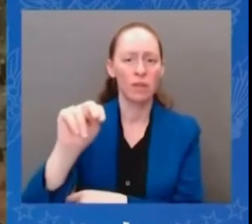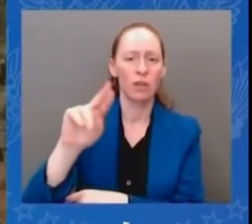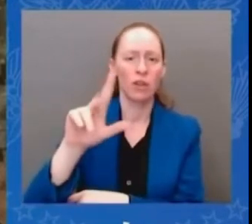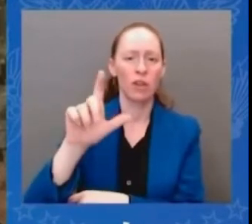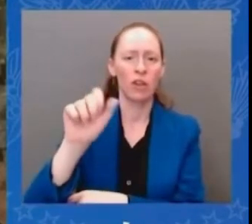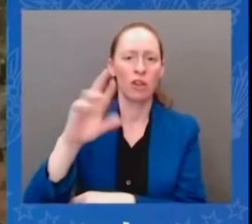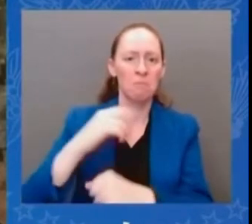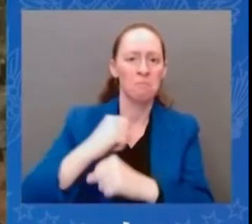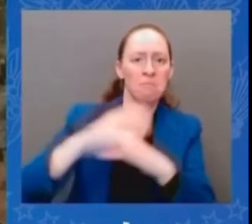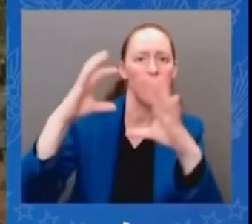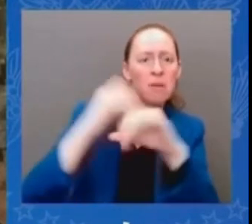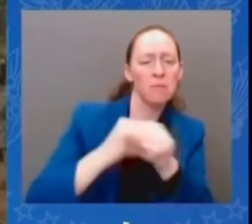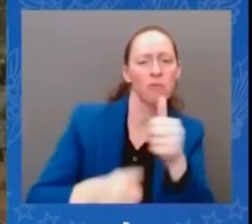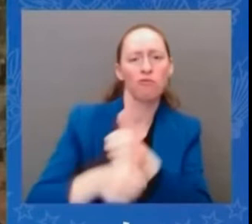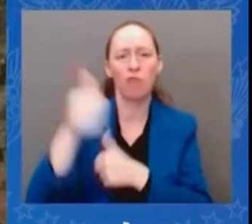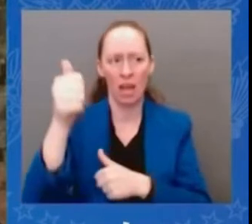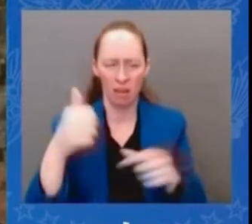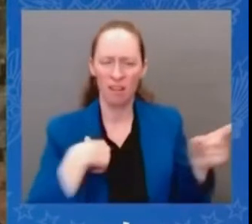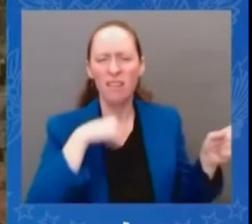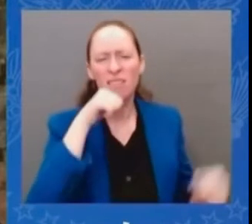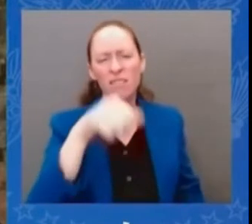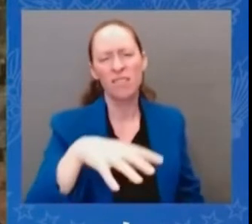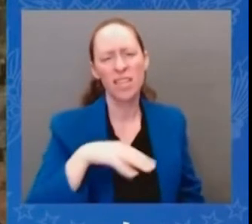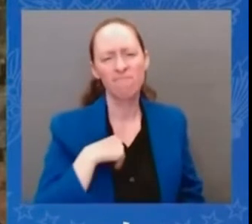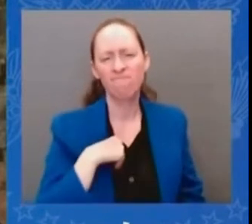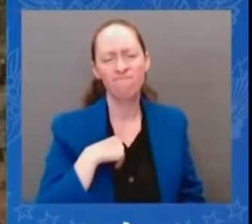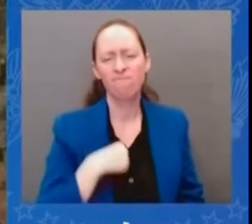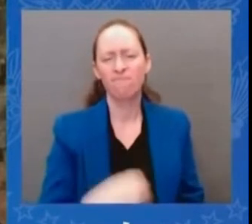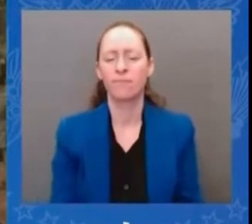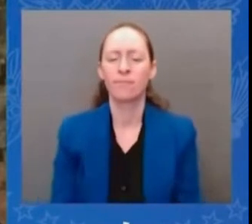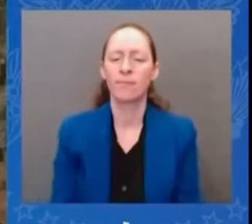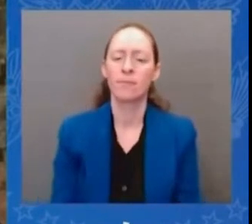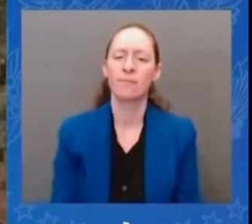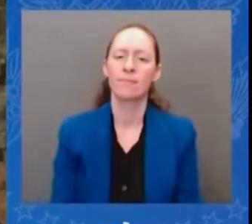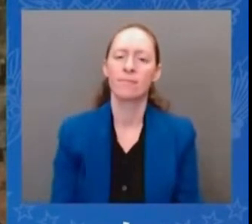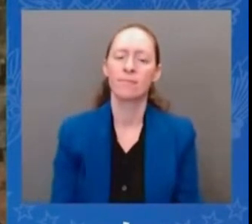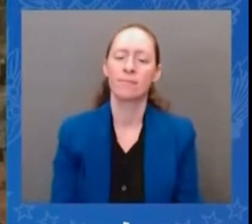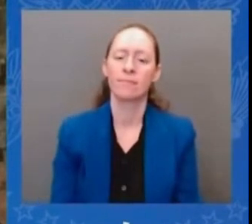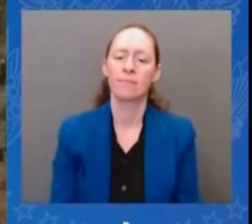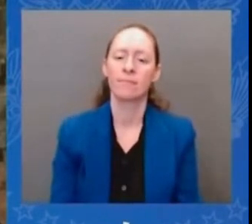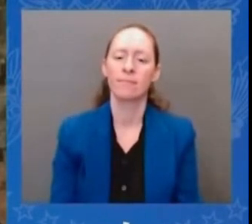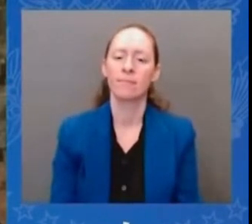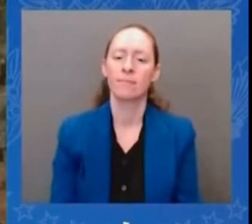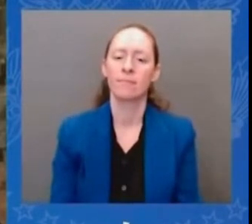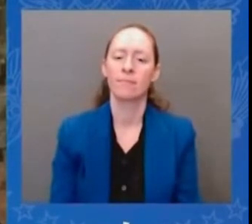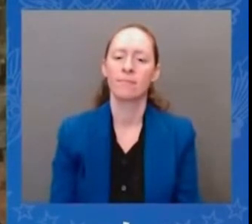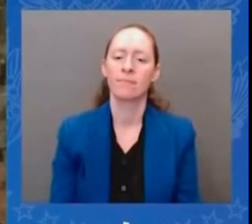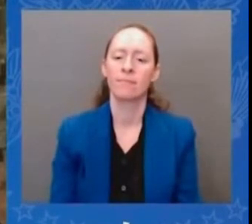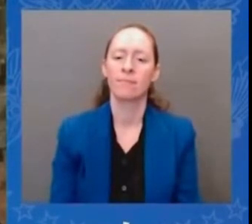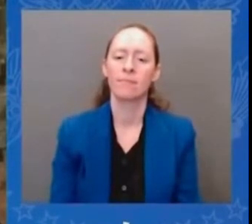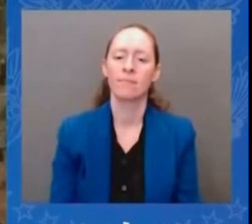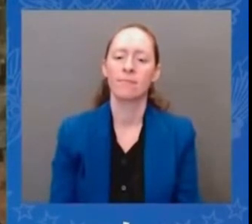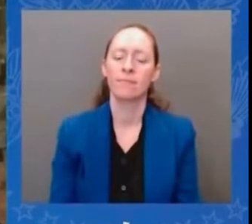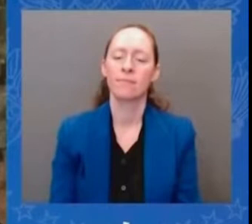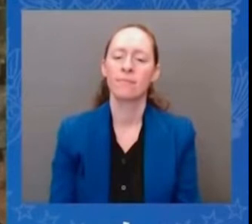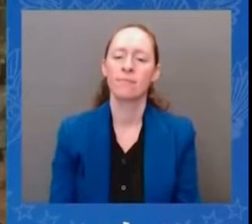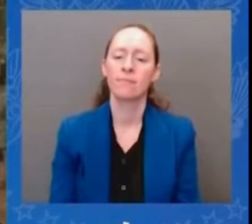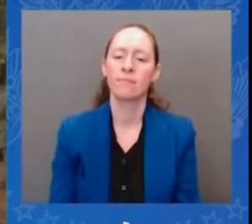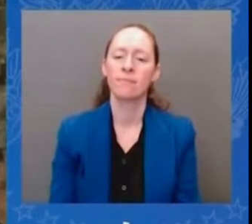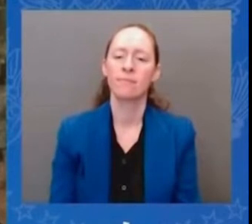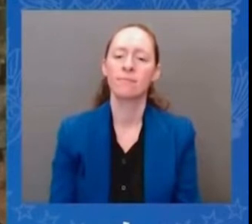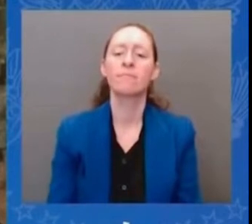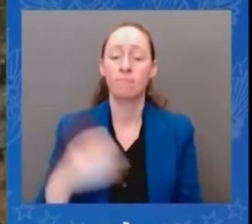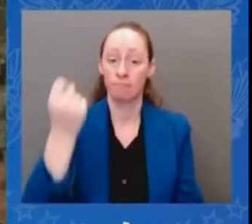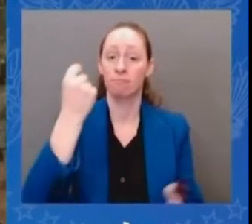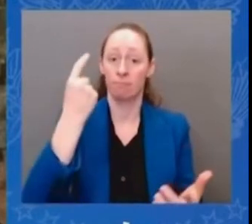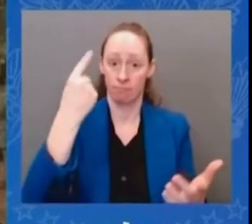keeping the lines of communication open between our two countries looking ahead at the g20 meetings tomorrow we're going to be talking taking